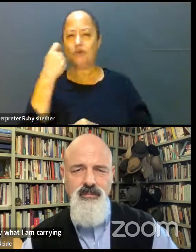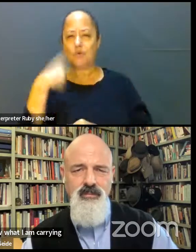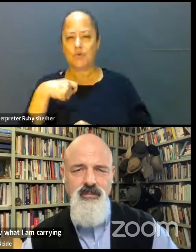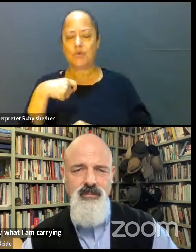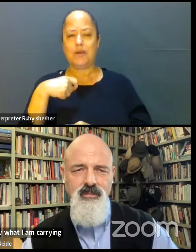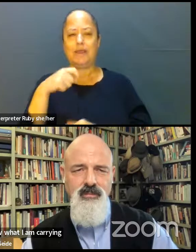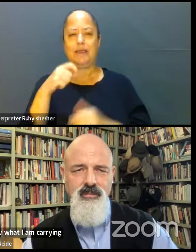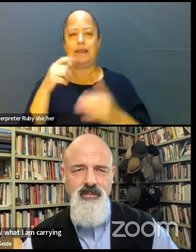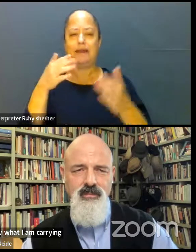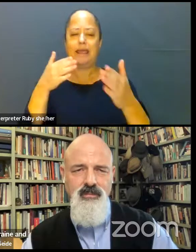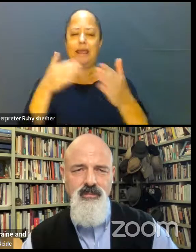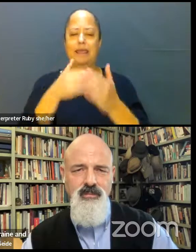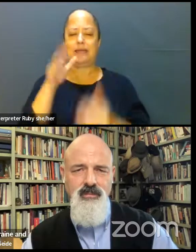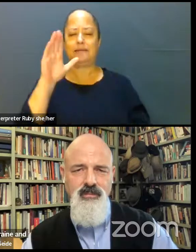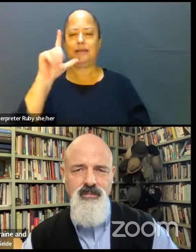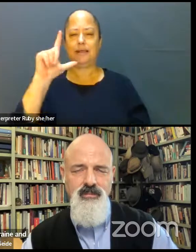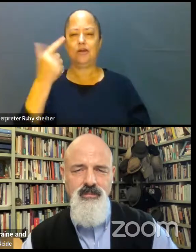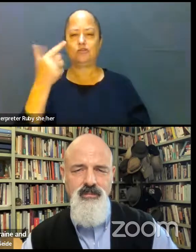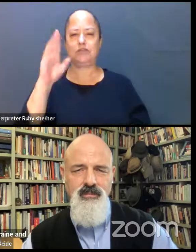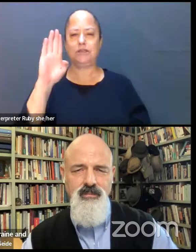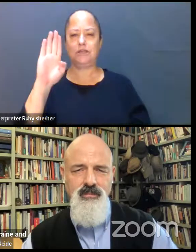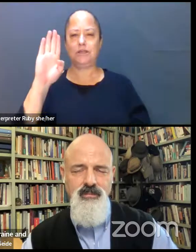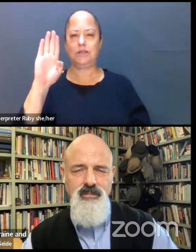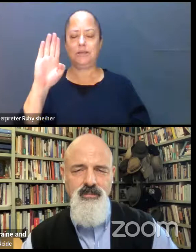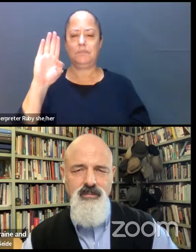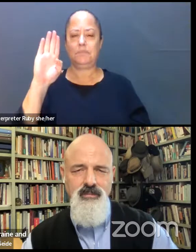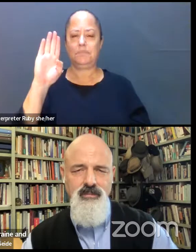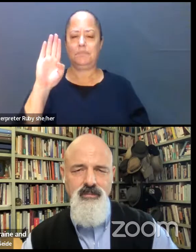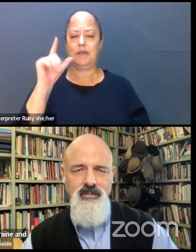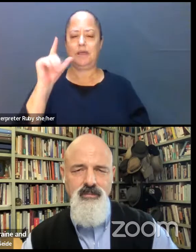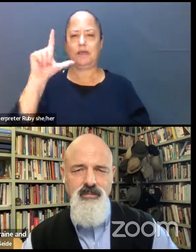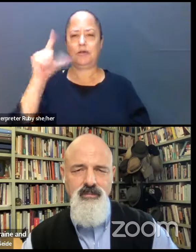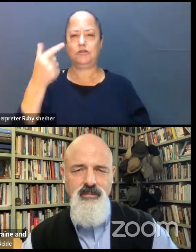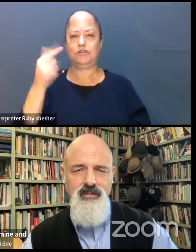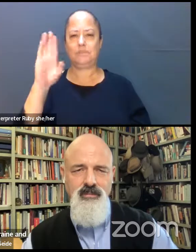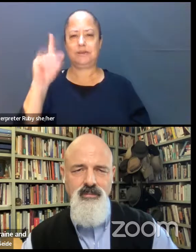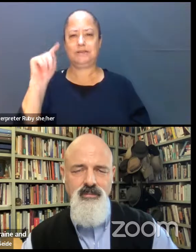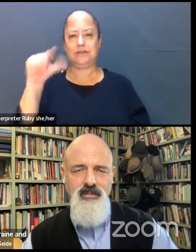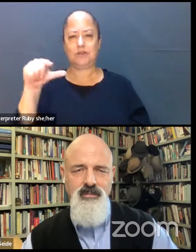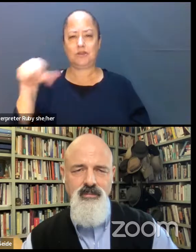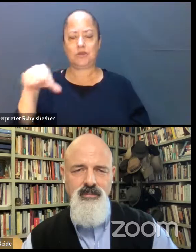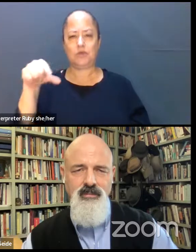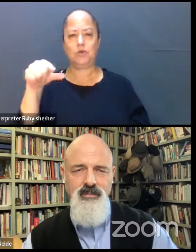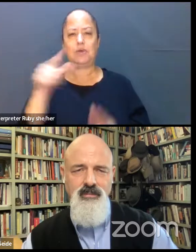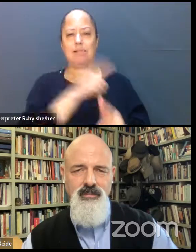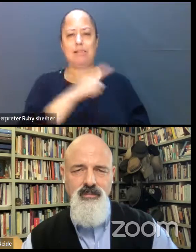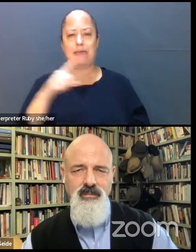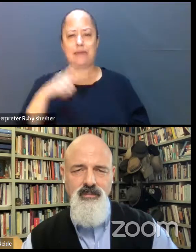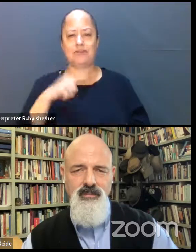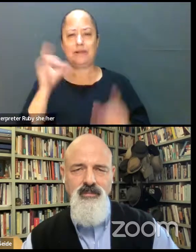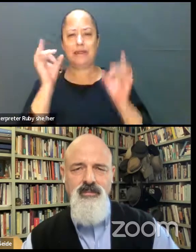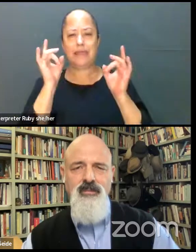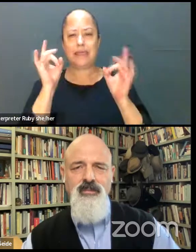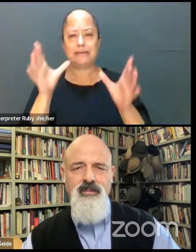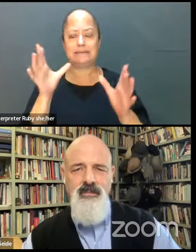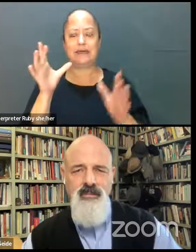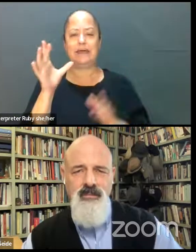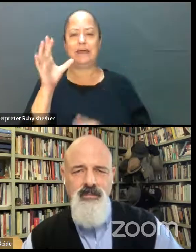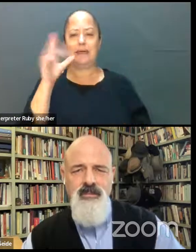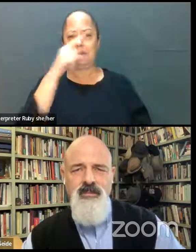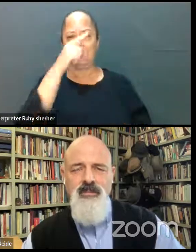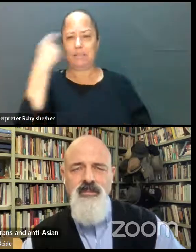-LGBTQIA plus legislation, anti-trans and anti-Asian and anti-Black hate crimes, and other